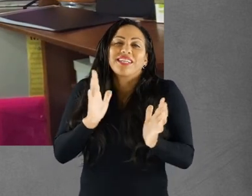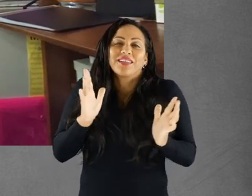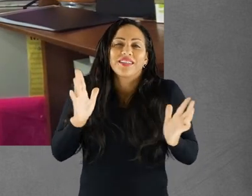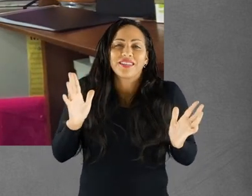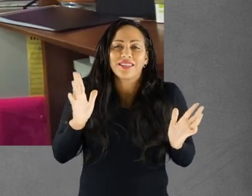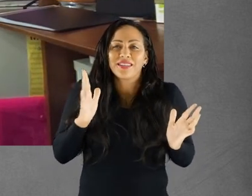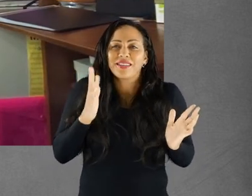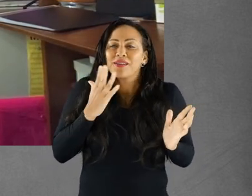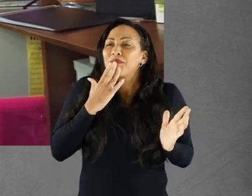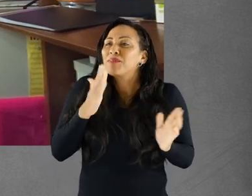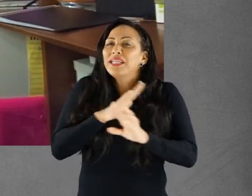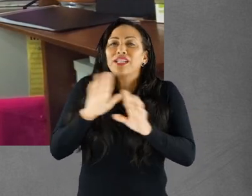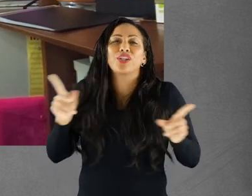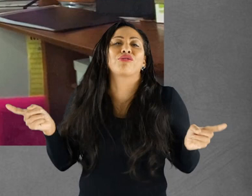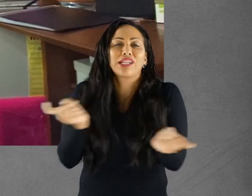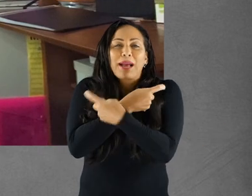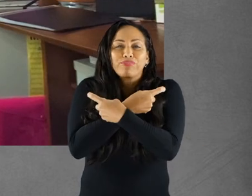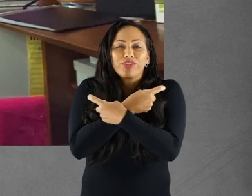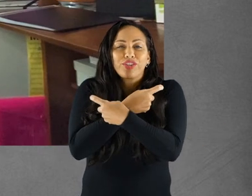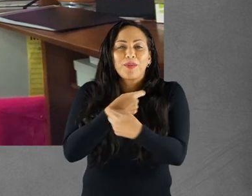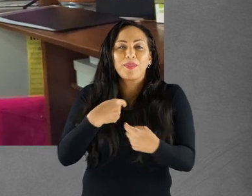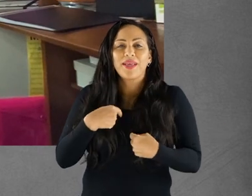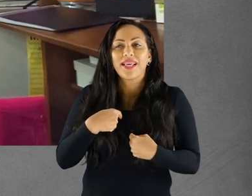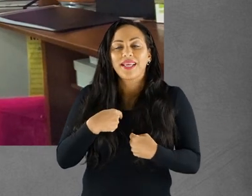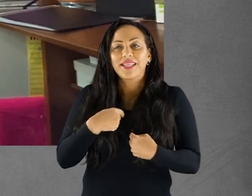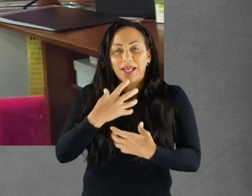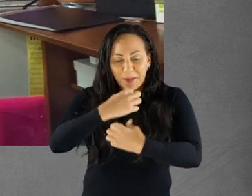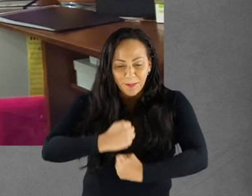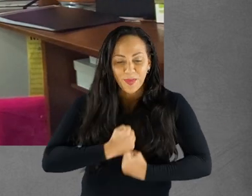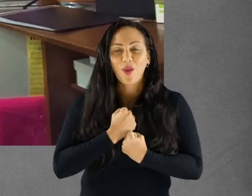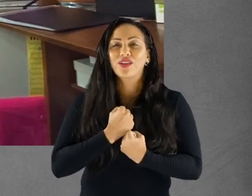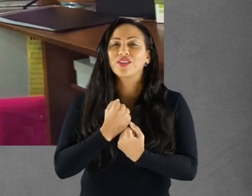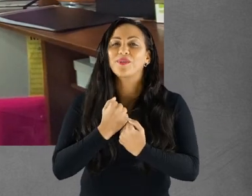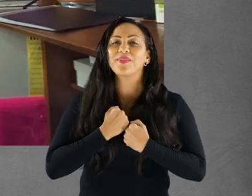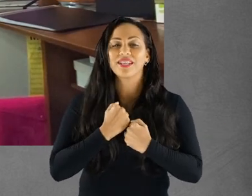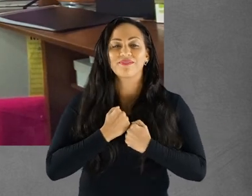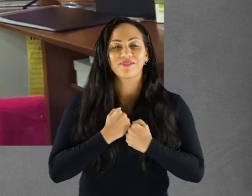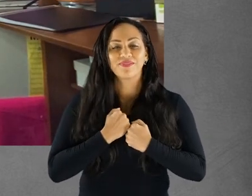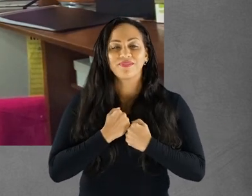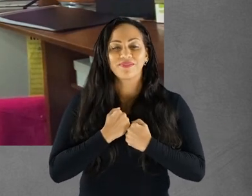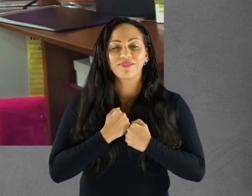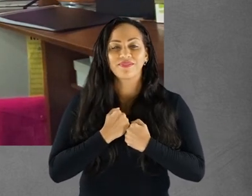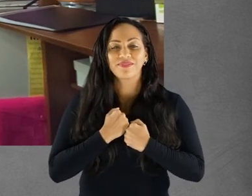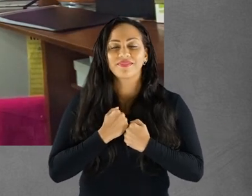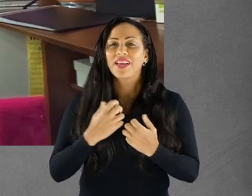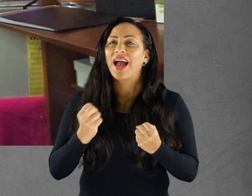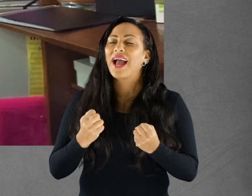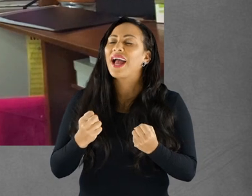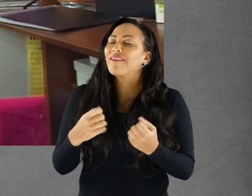I have freedom. Please don't capture me. It belongs to me.